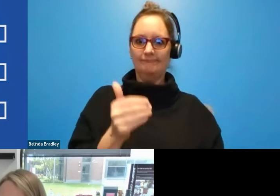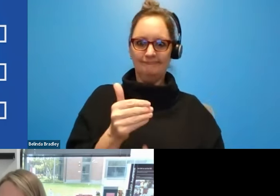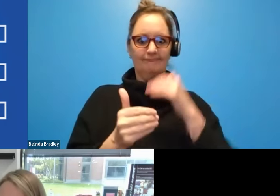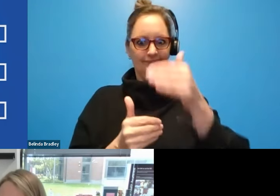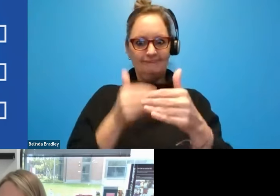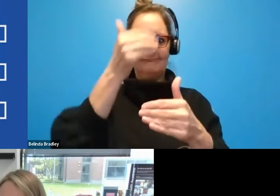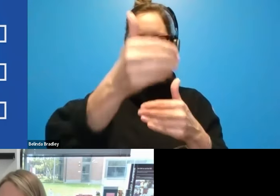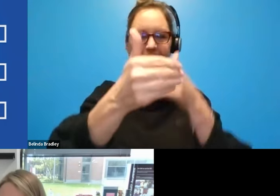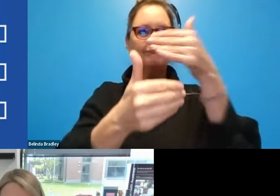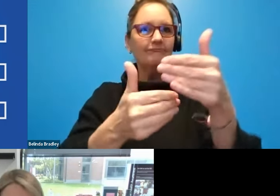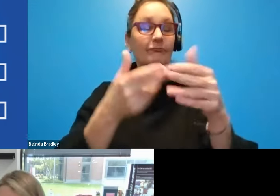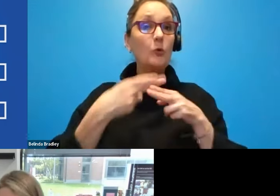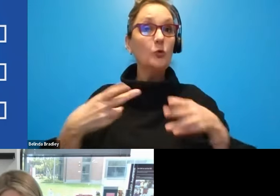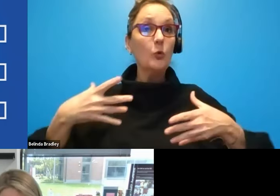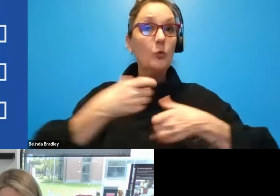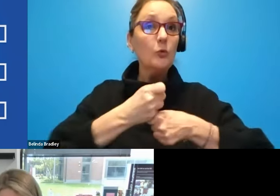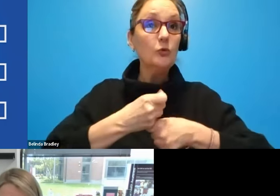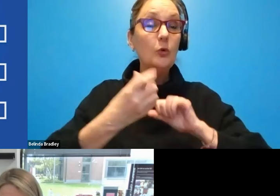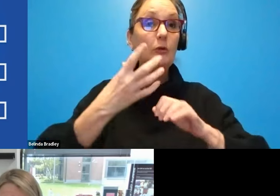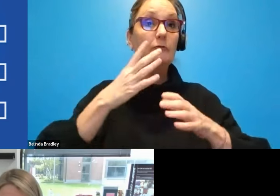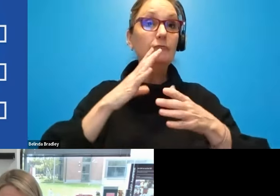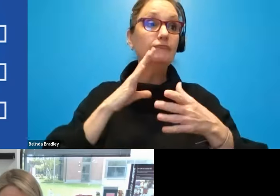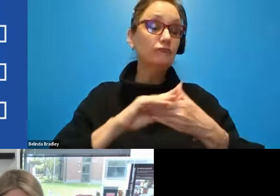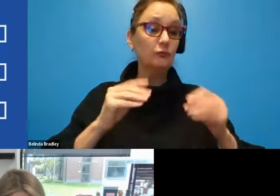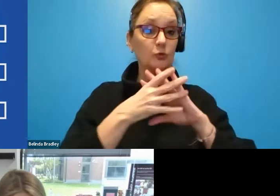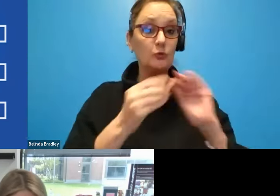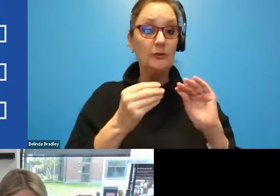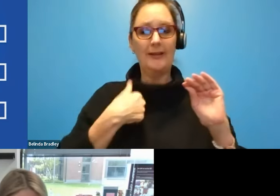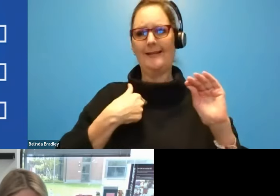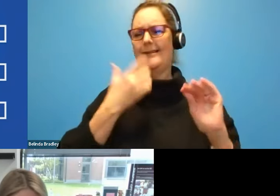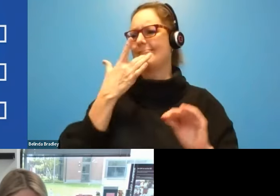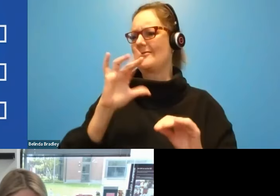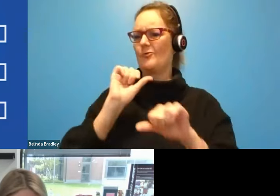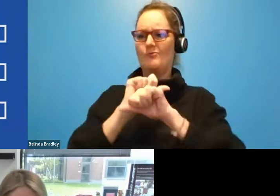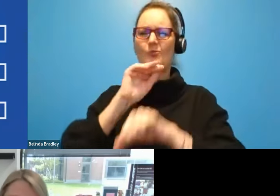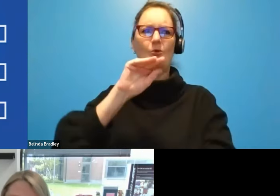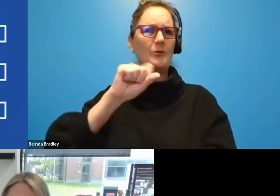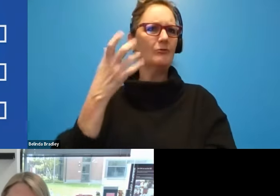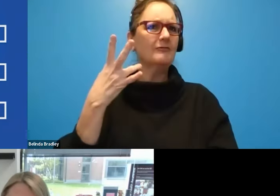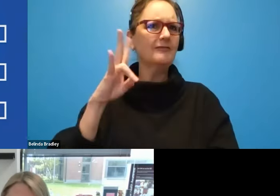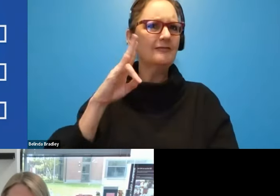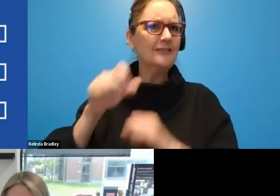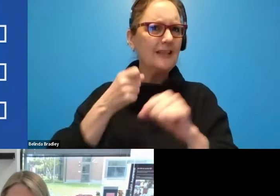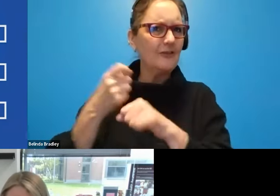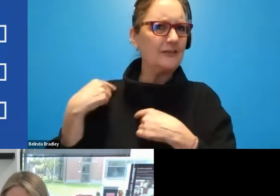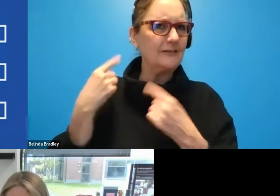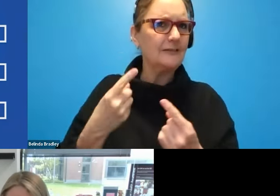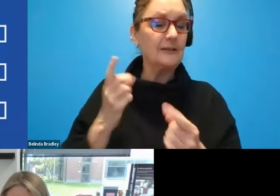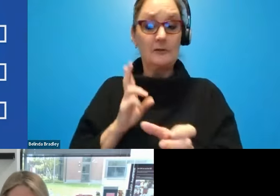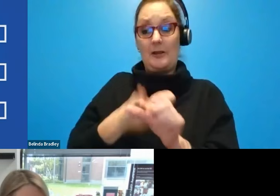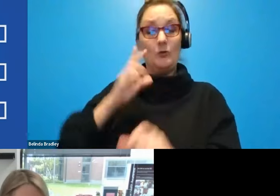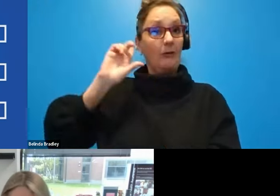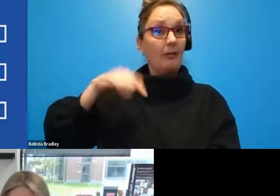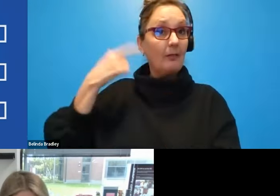version, I've had the privilege of being at Microsoft for 17 years. I joined to work on Hotmail in London,